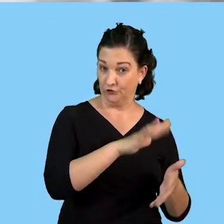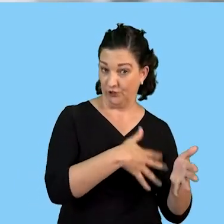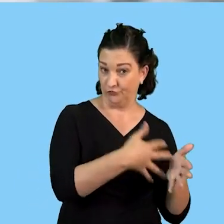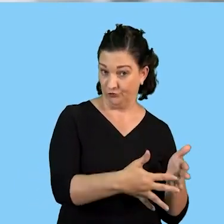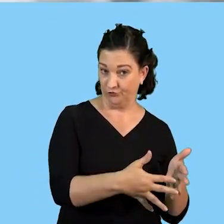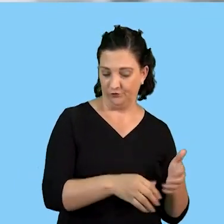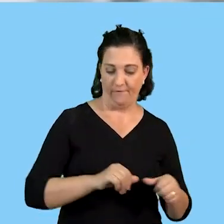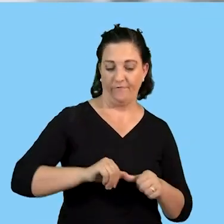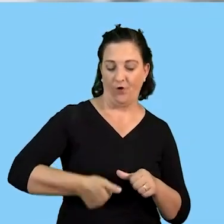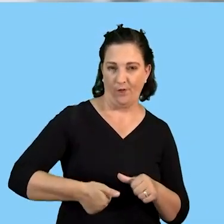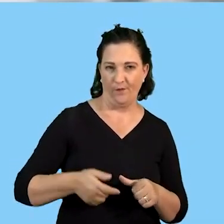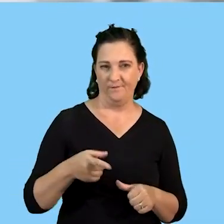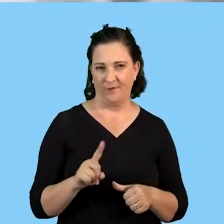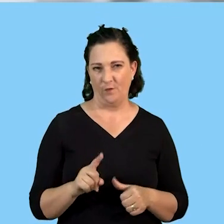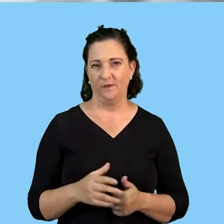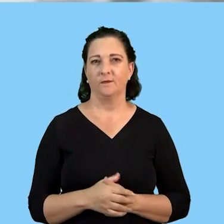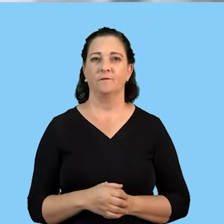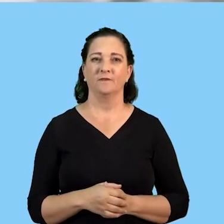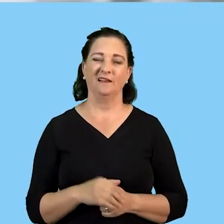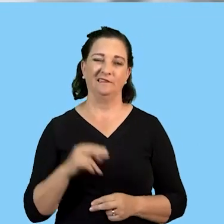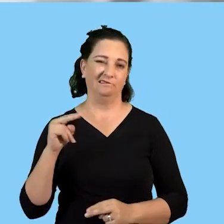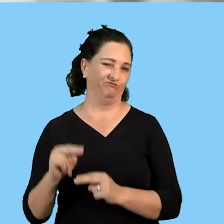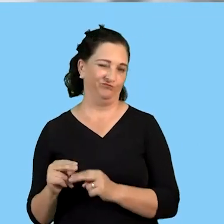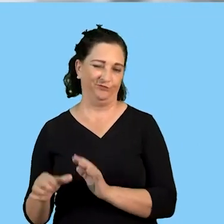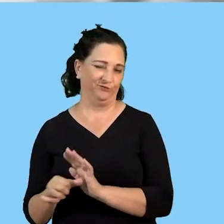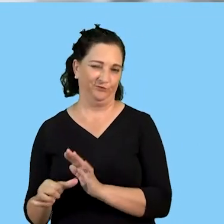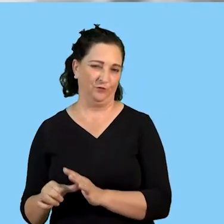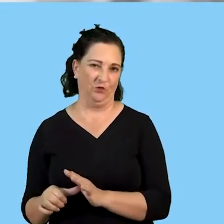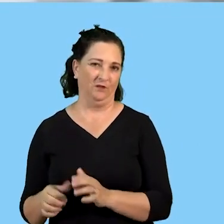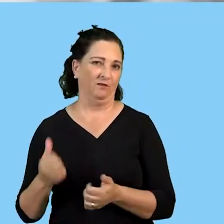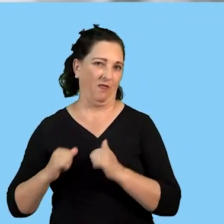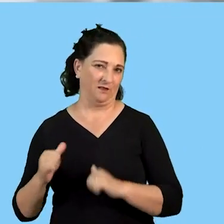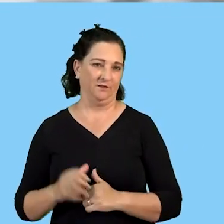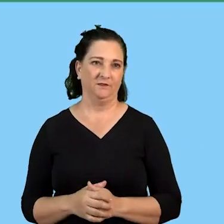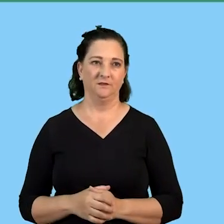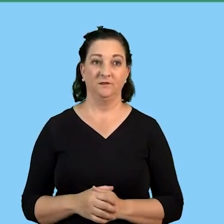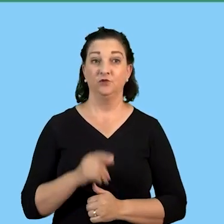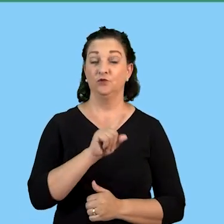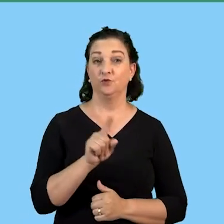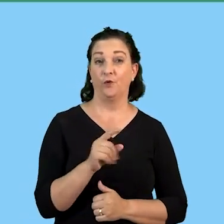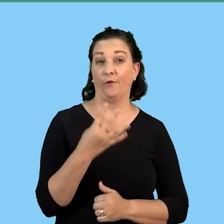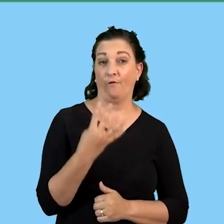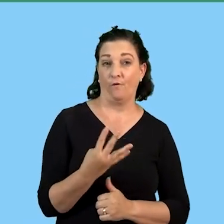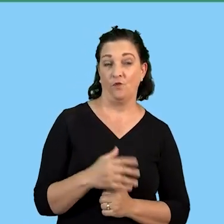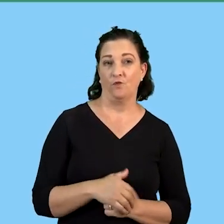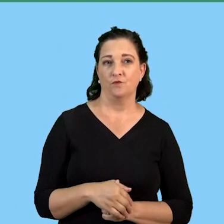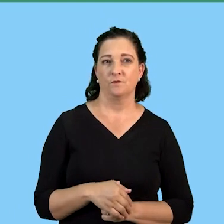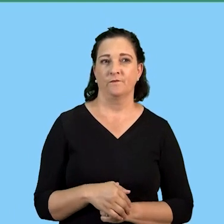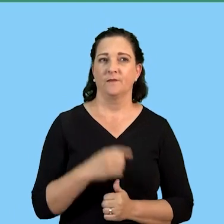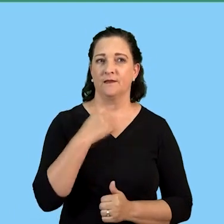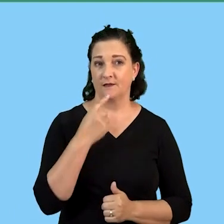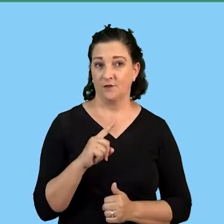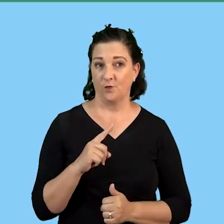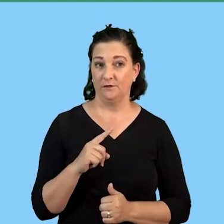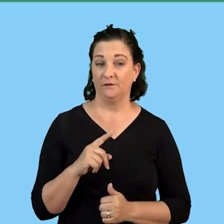first and then followed up by the least important activities moving on to question four it says recommend